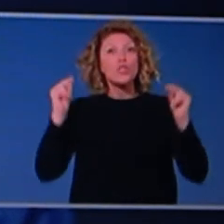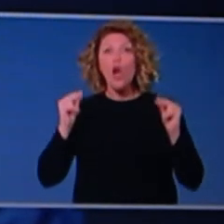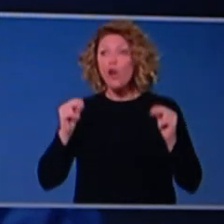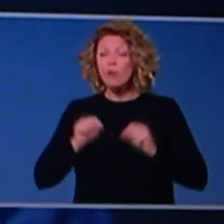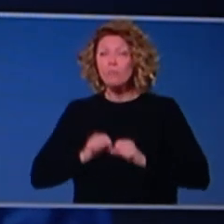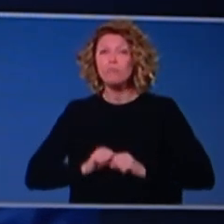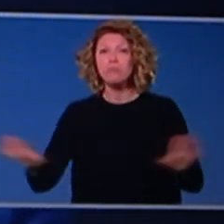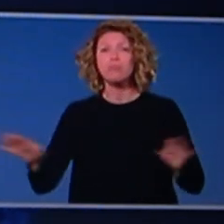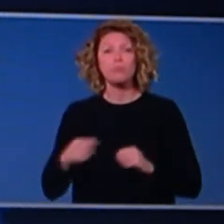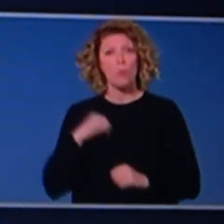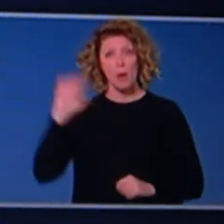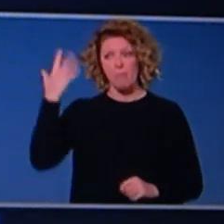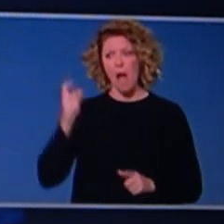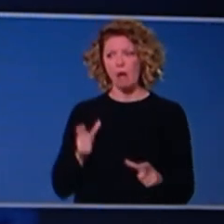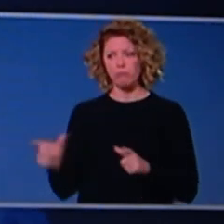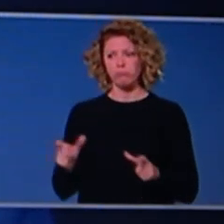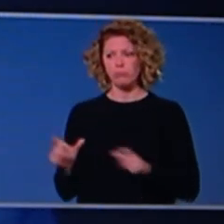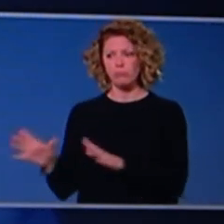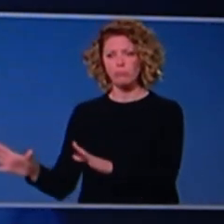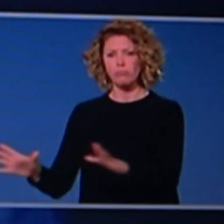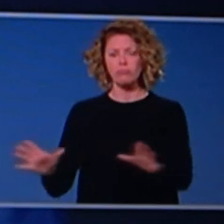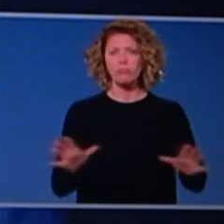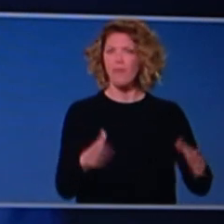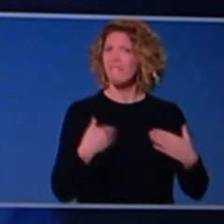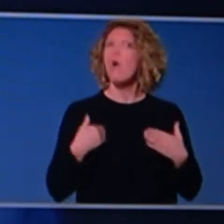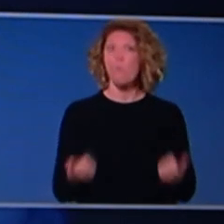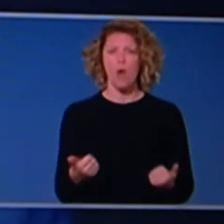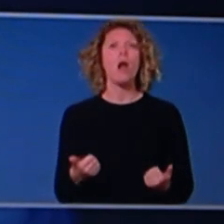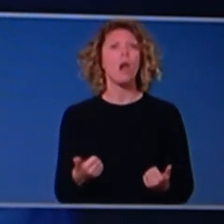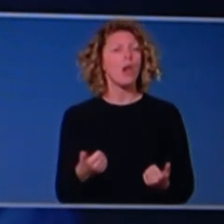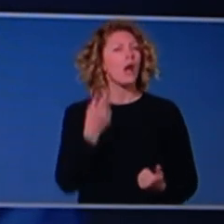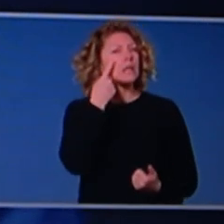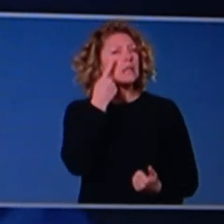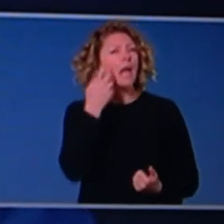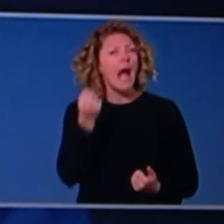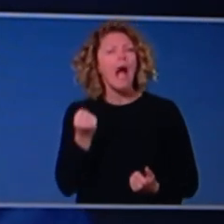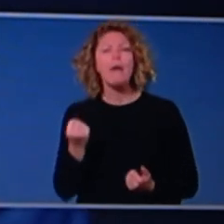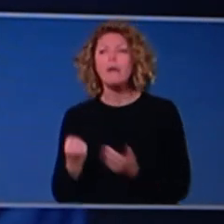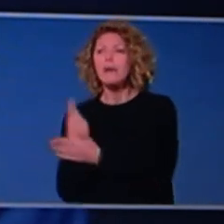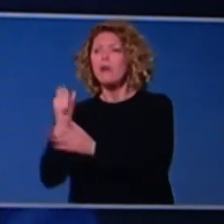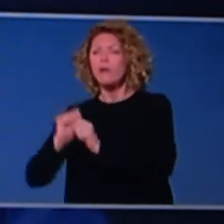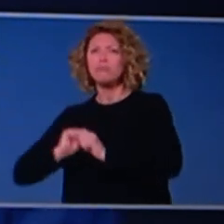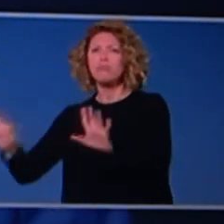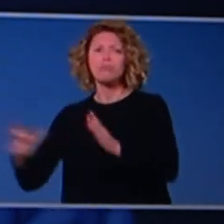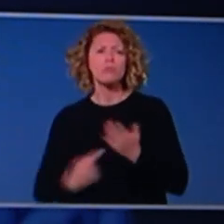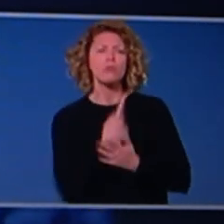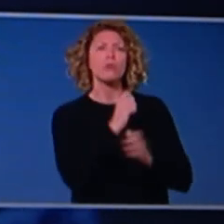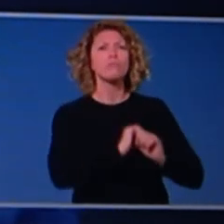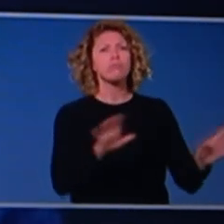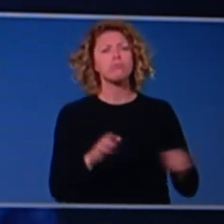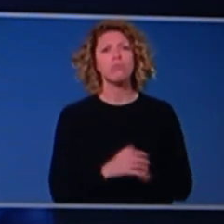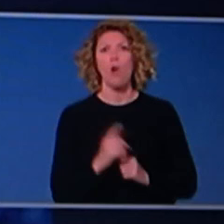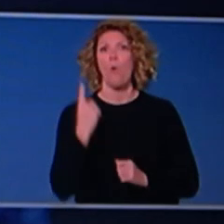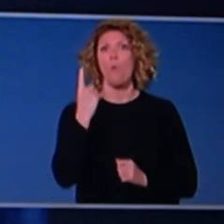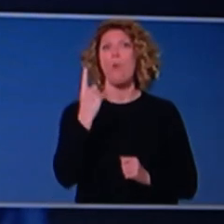Kolbeck said, we have done extremely well in most of those outbreaks. Sure, there have been some very troublesome ones, and one that's very